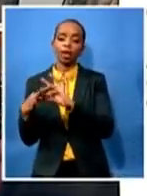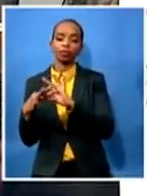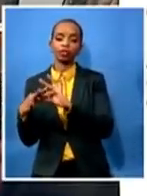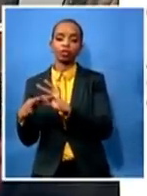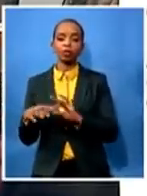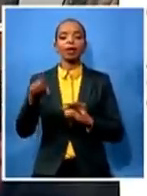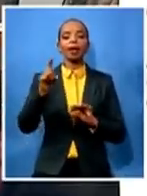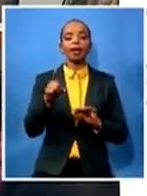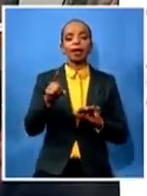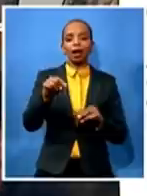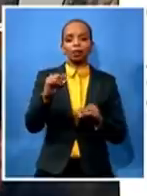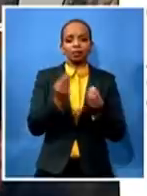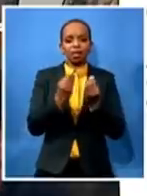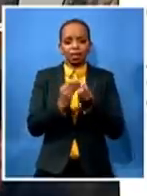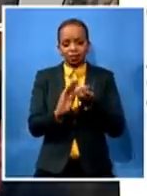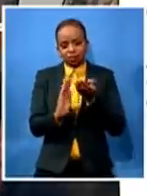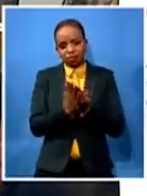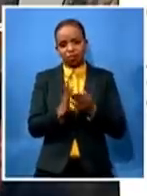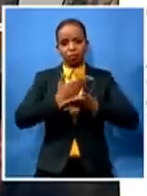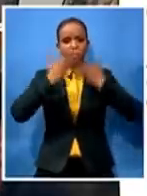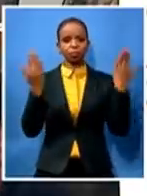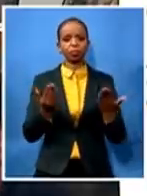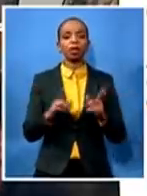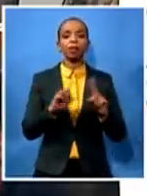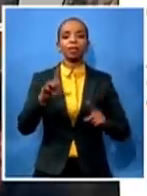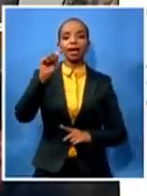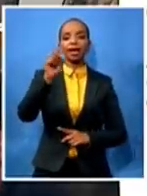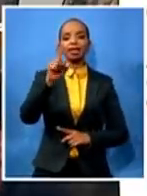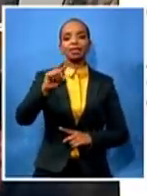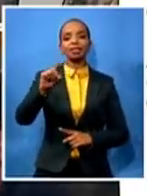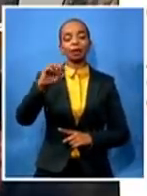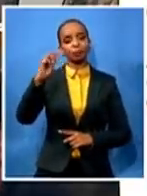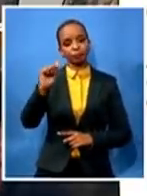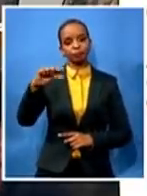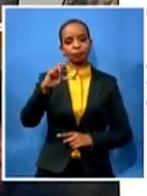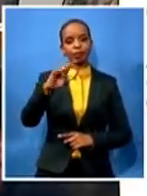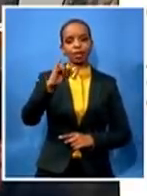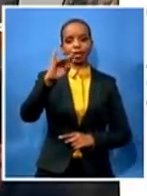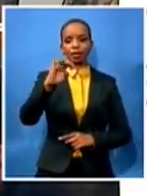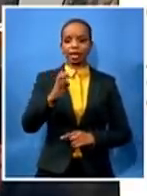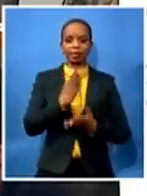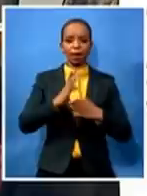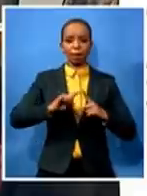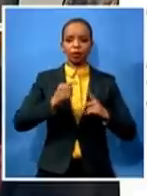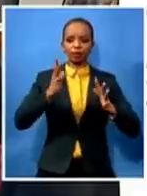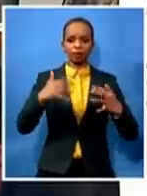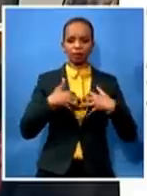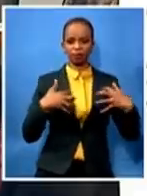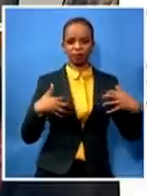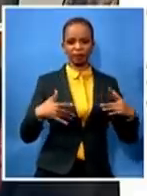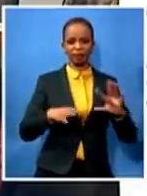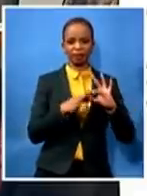says that at some point he got frustrated about this relationship he himself and mr nixon one of the investigators